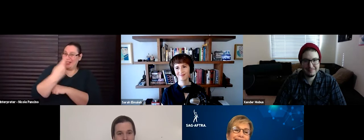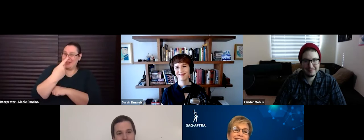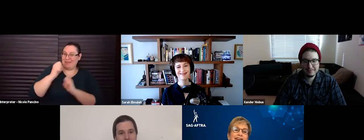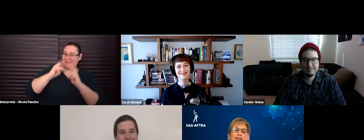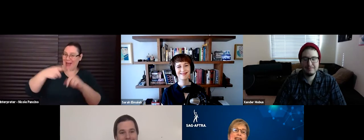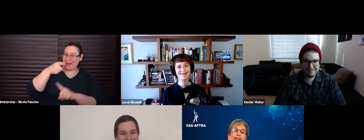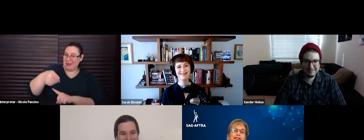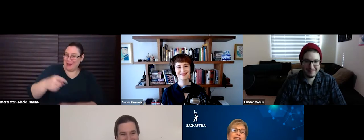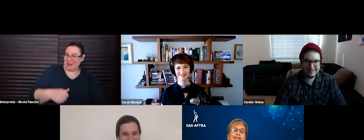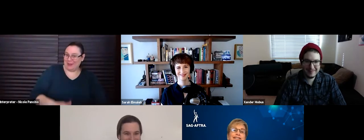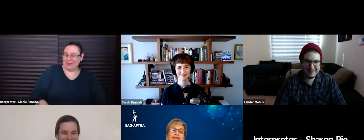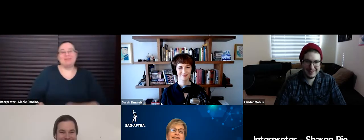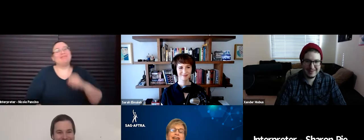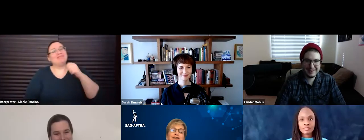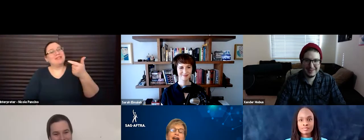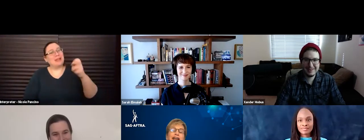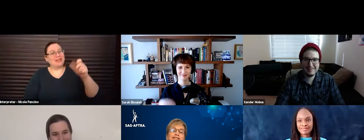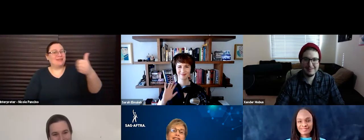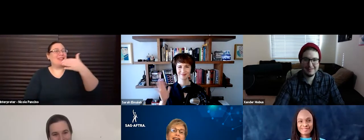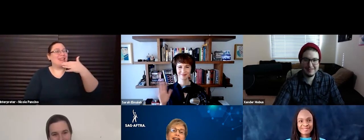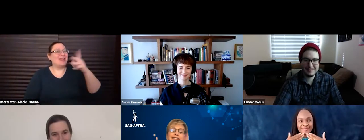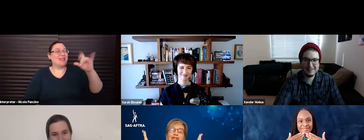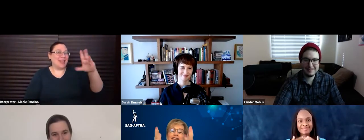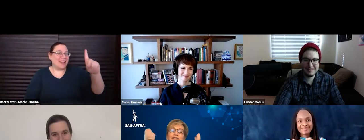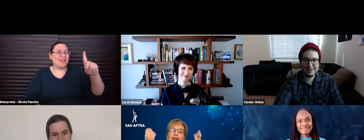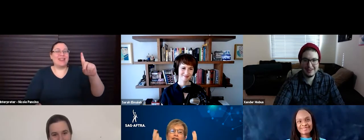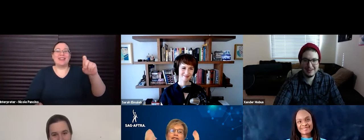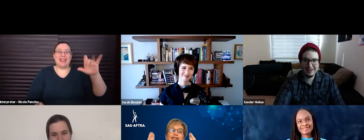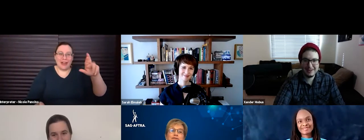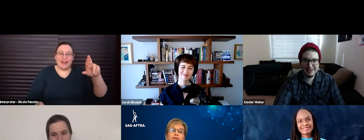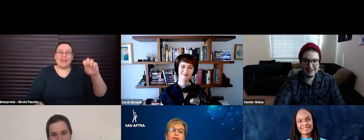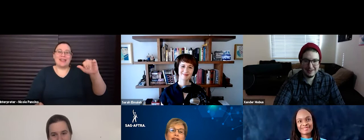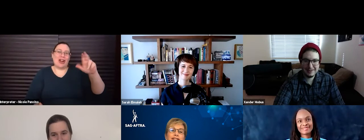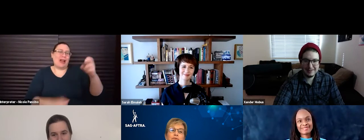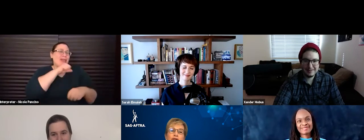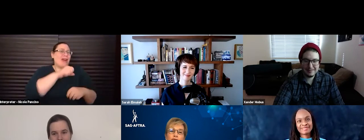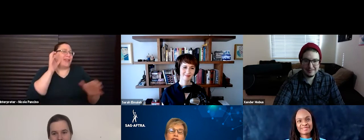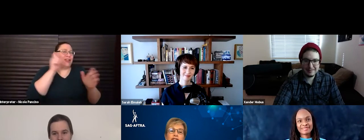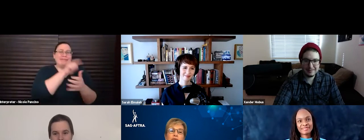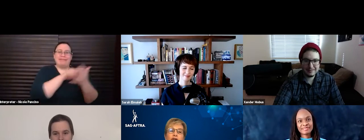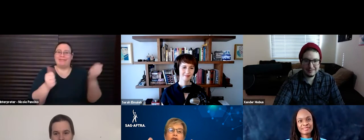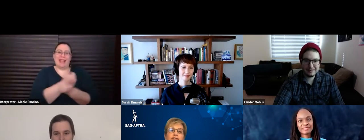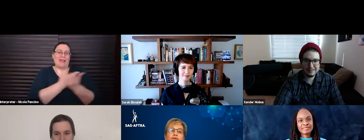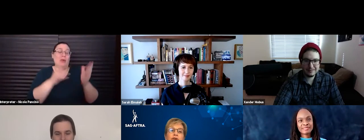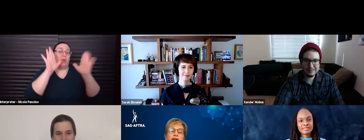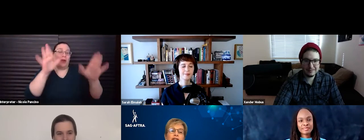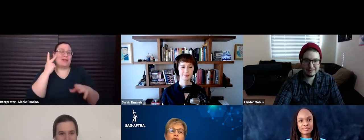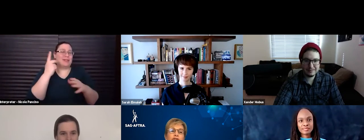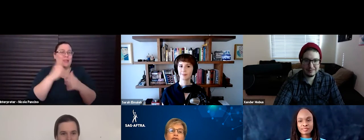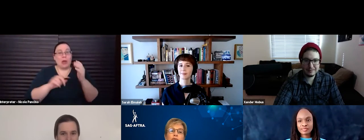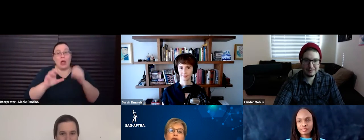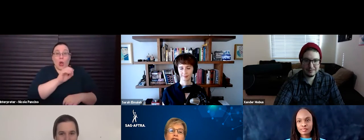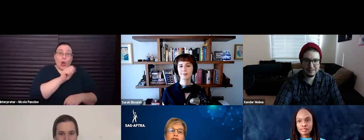you. Oh, thank you, David, Sarah, Xander. I have to say, I love hearing all of this. We really, it's wonderful to see what code is doing